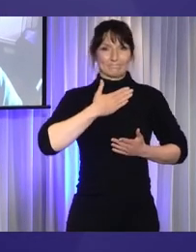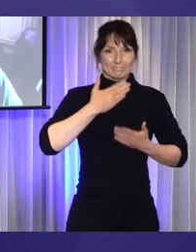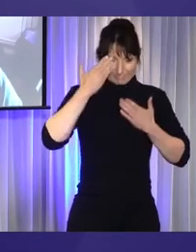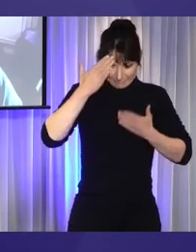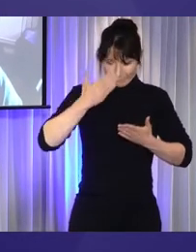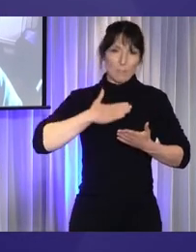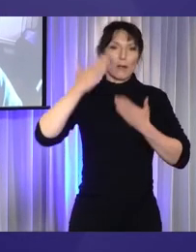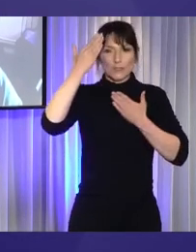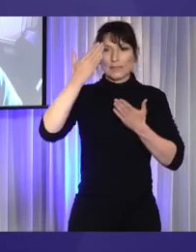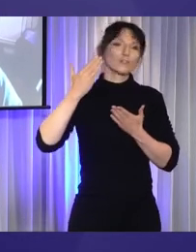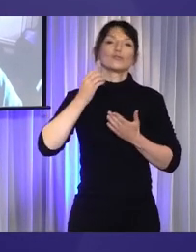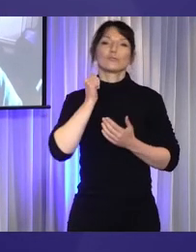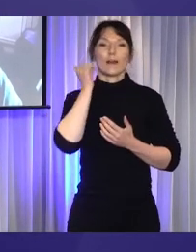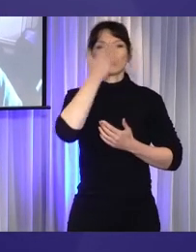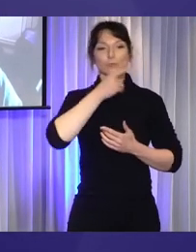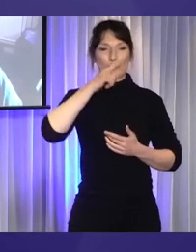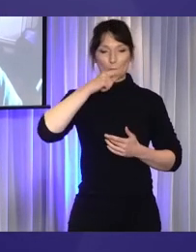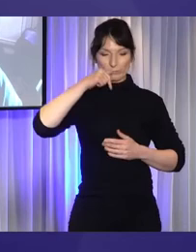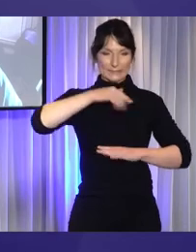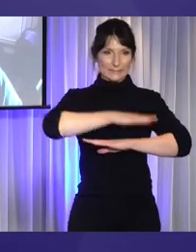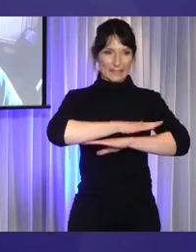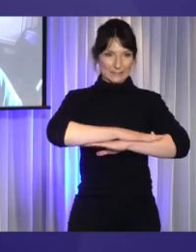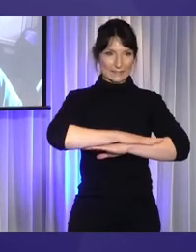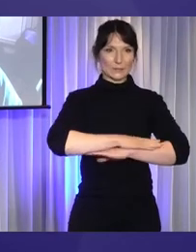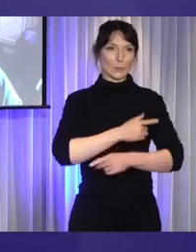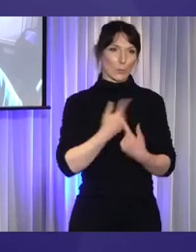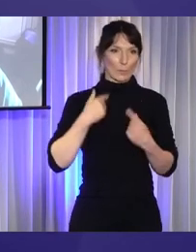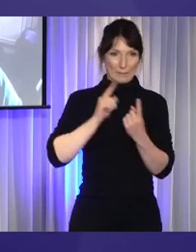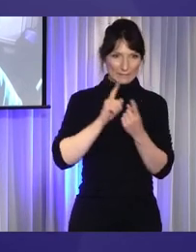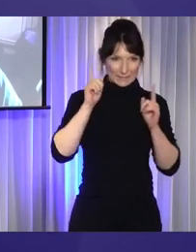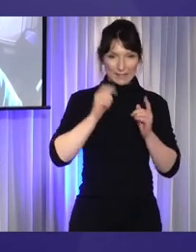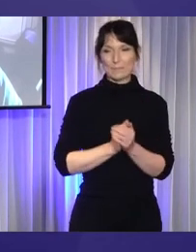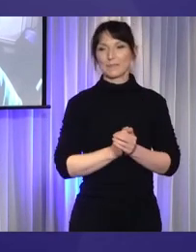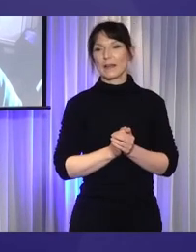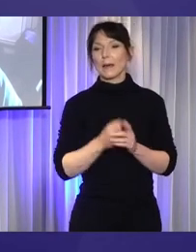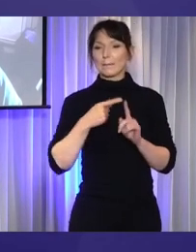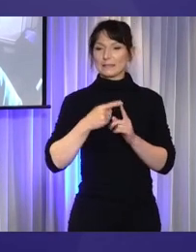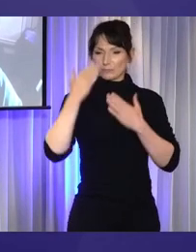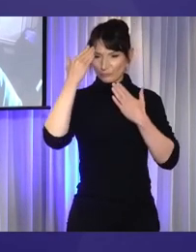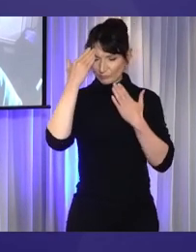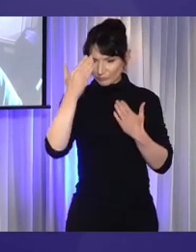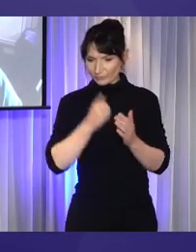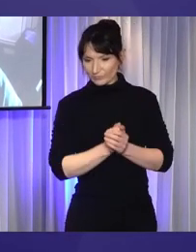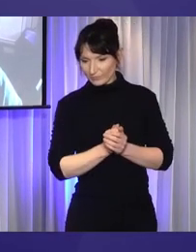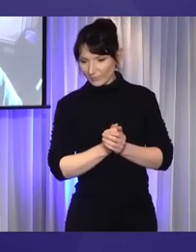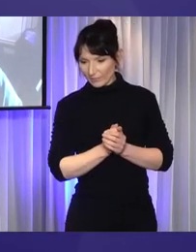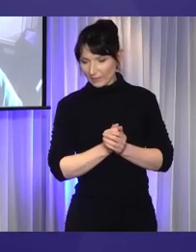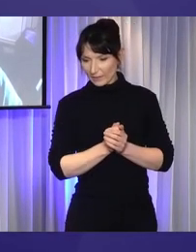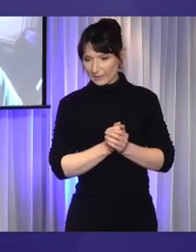custodians of the land on which we meet. I also pay respects to the